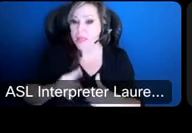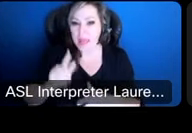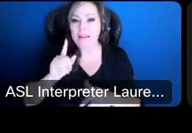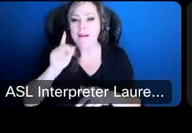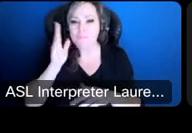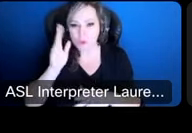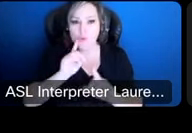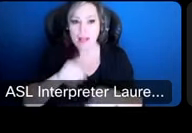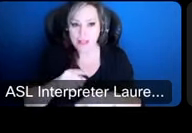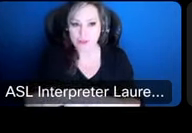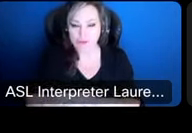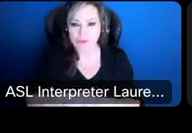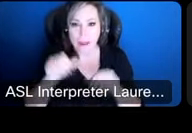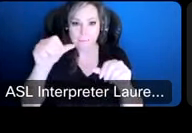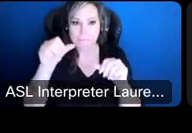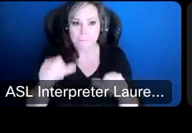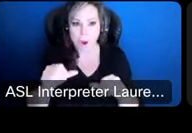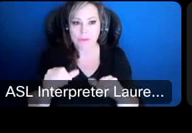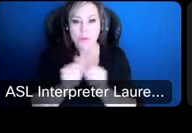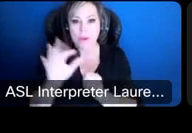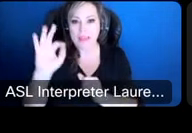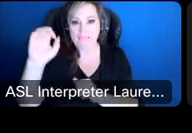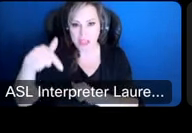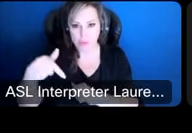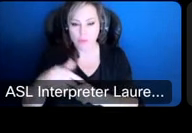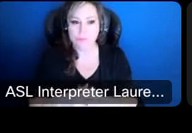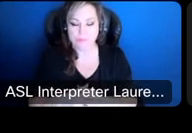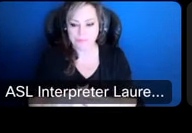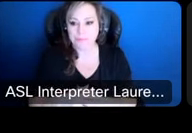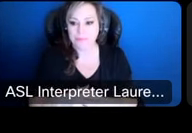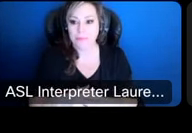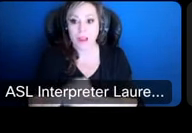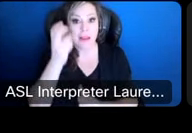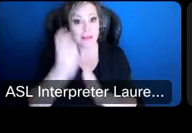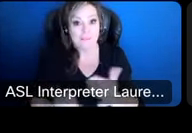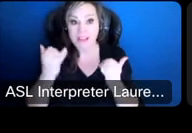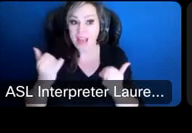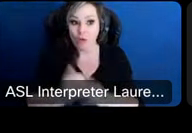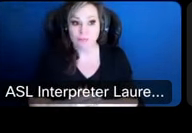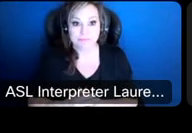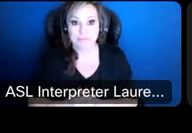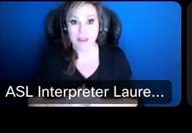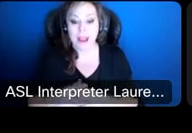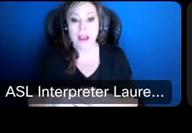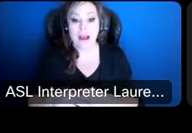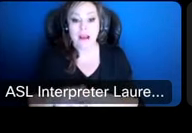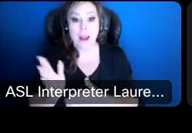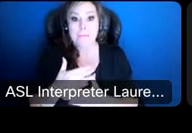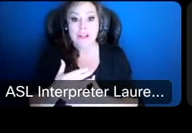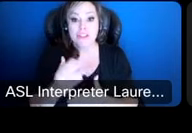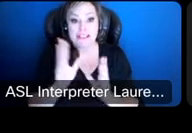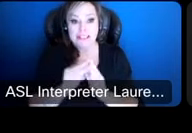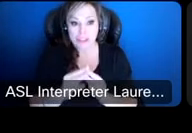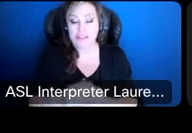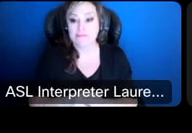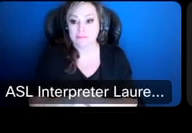and post them in uh frequently asked questions so uh let's just dive right in um so virtual budget information session we're going to start